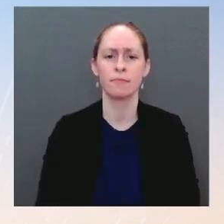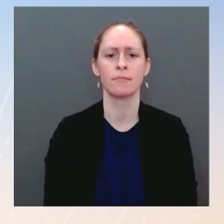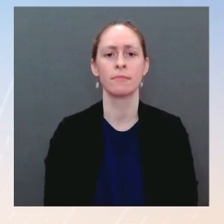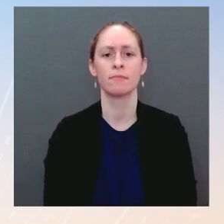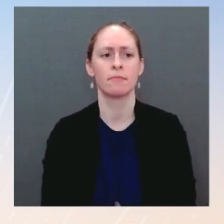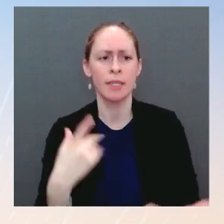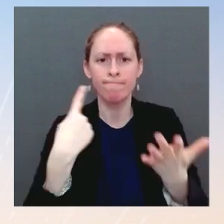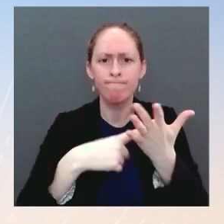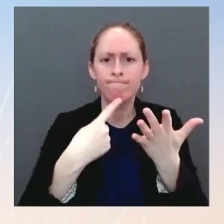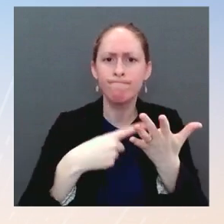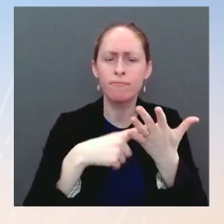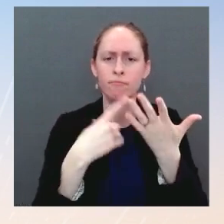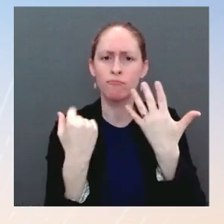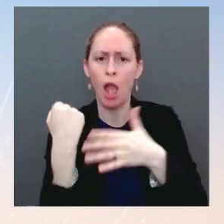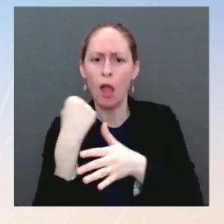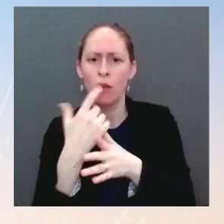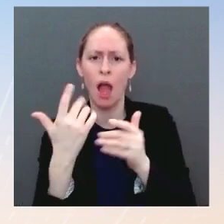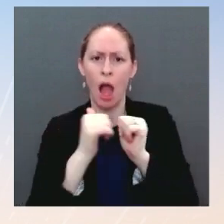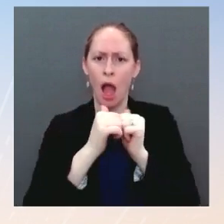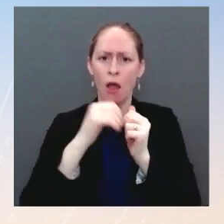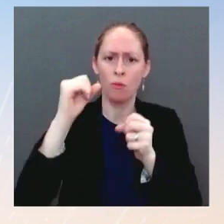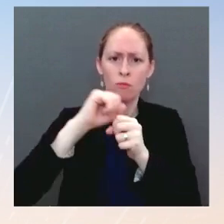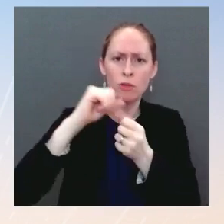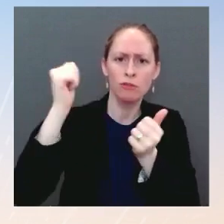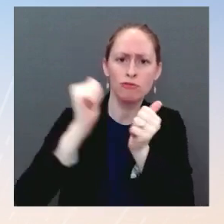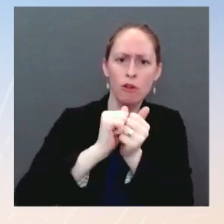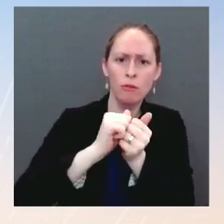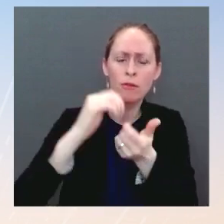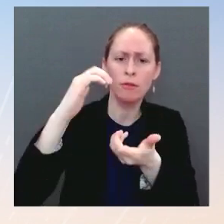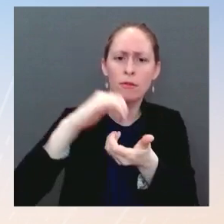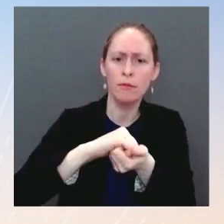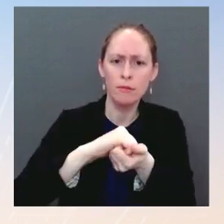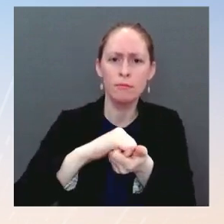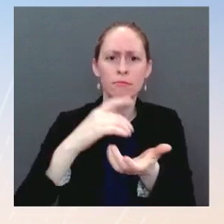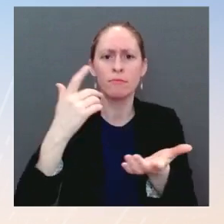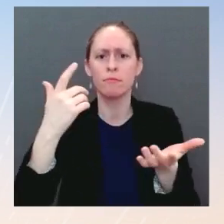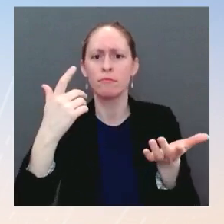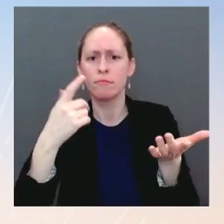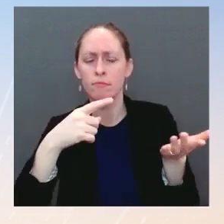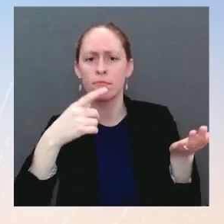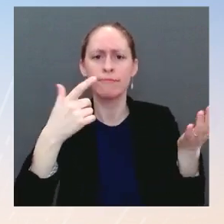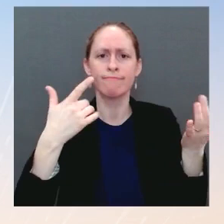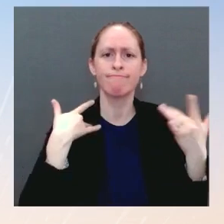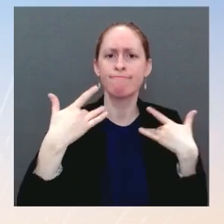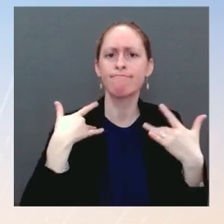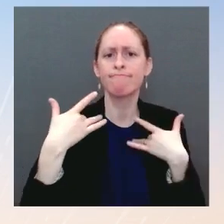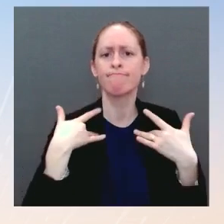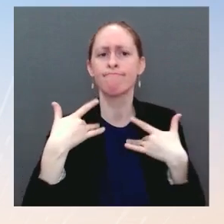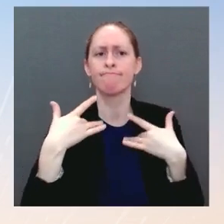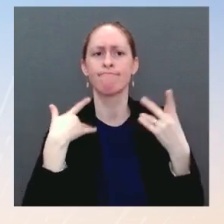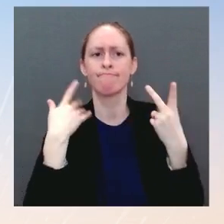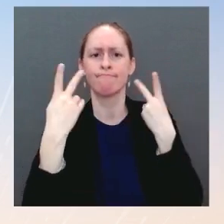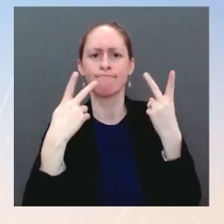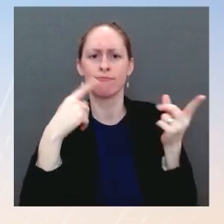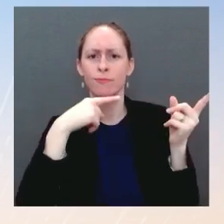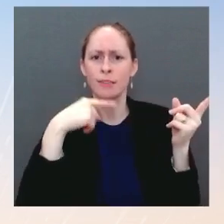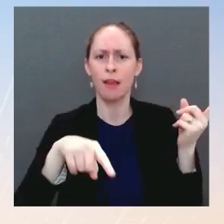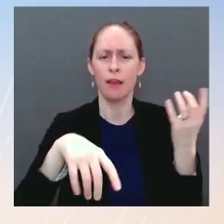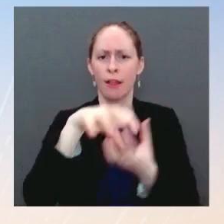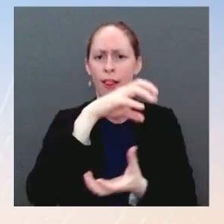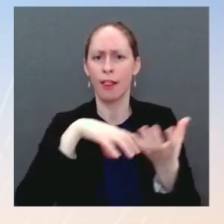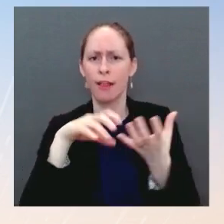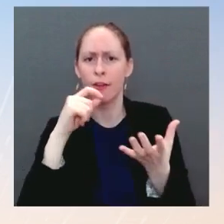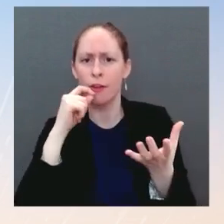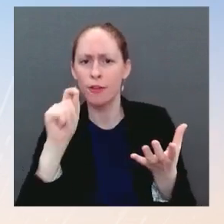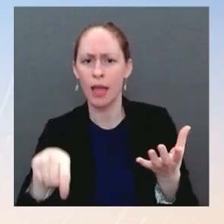consulting broadly across the board. And so, I think that certainly is an appropriate, very high-level engagement. And when there's a call with the